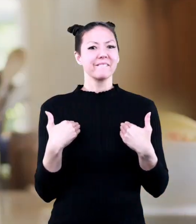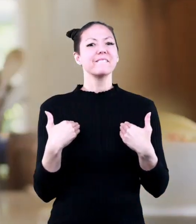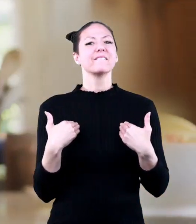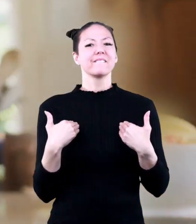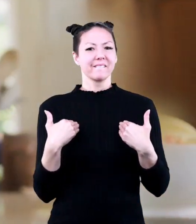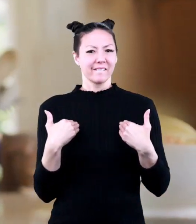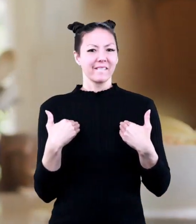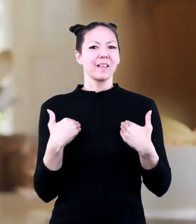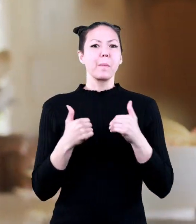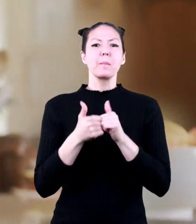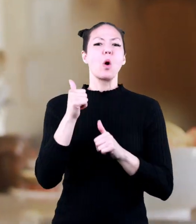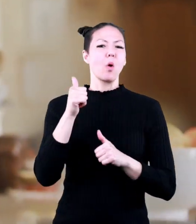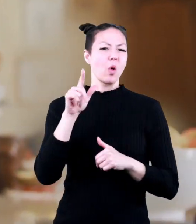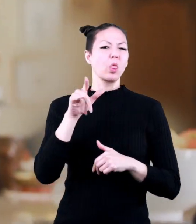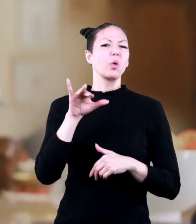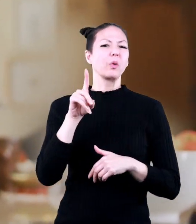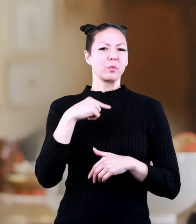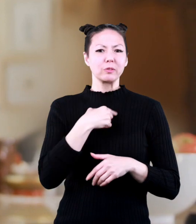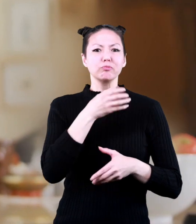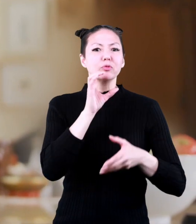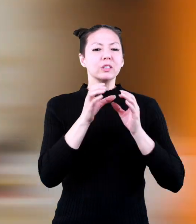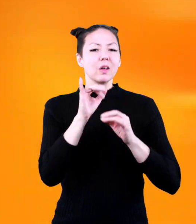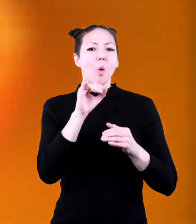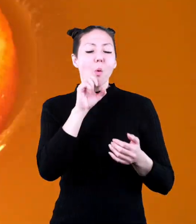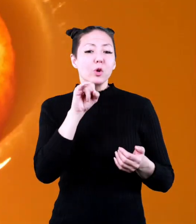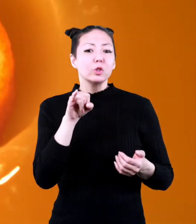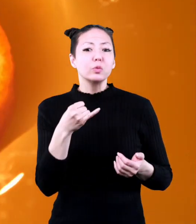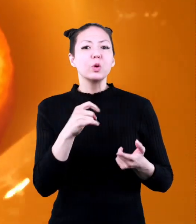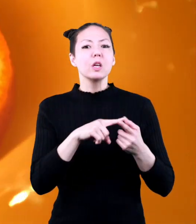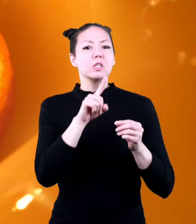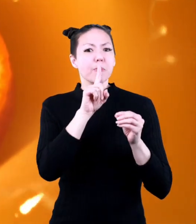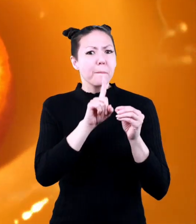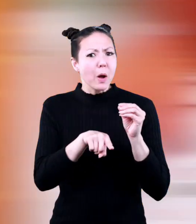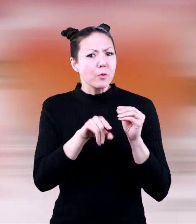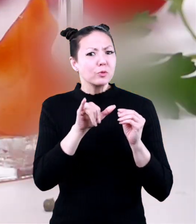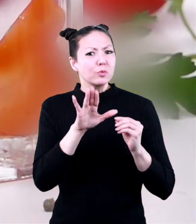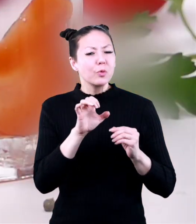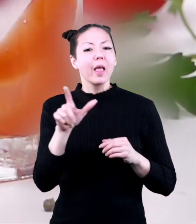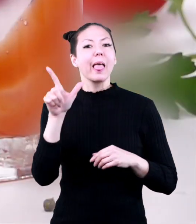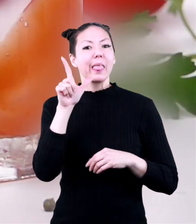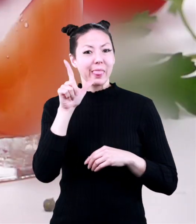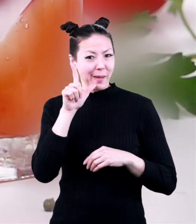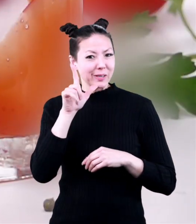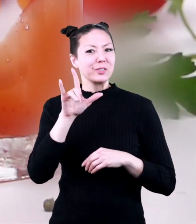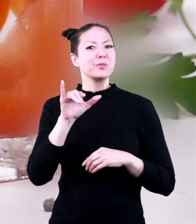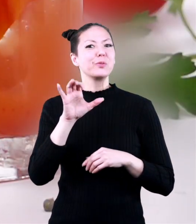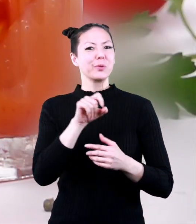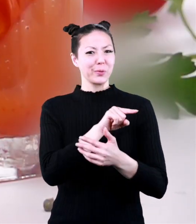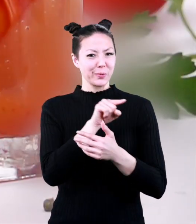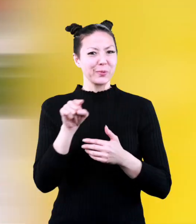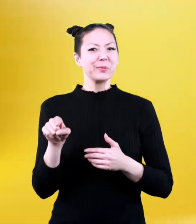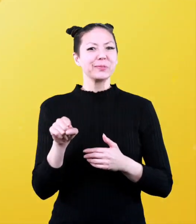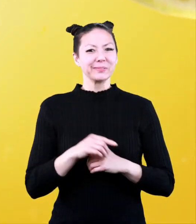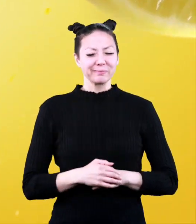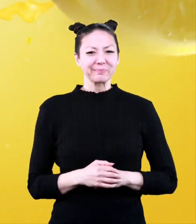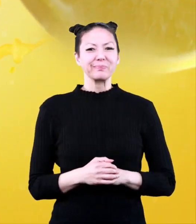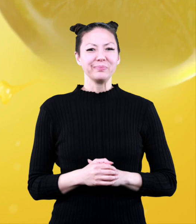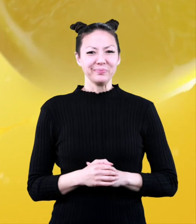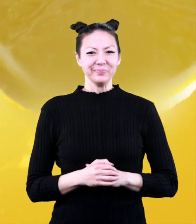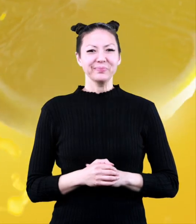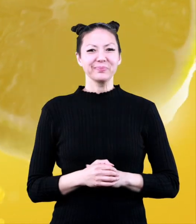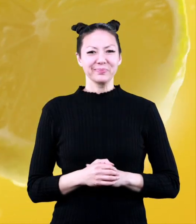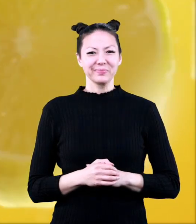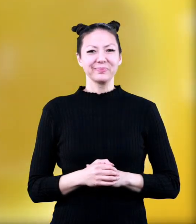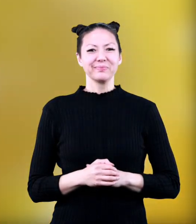in most of the liquids we drink like orange juice tomato juice tomato and lemon